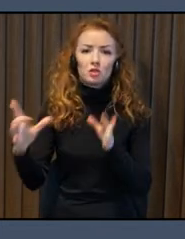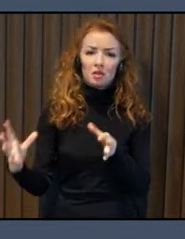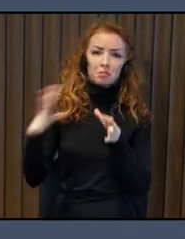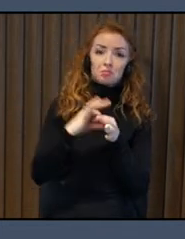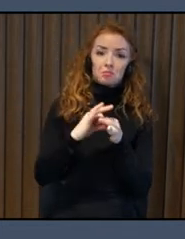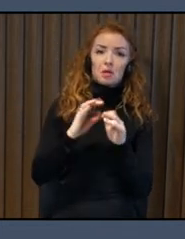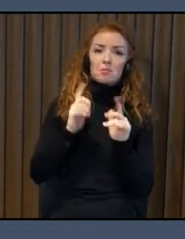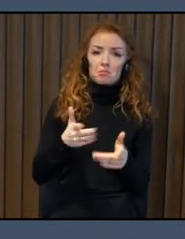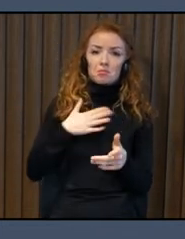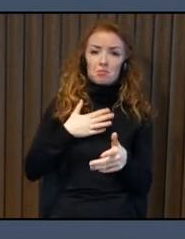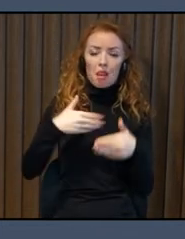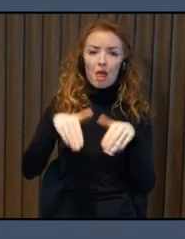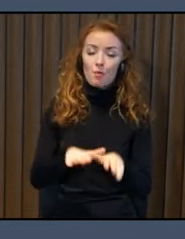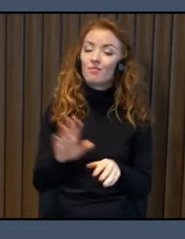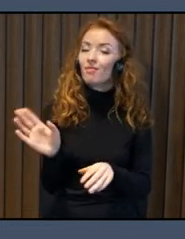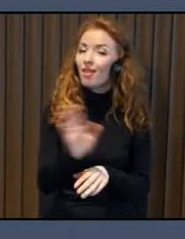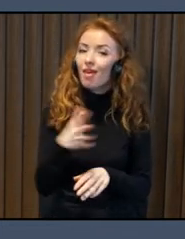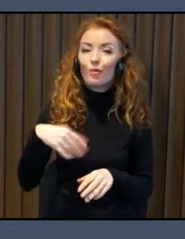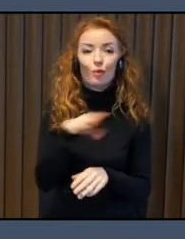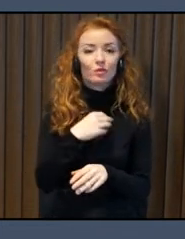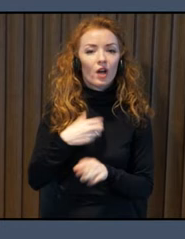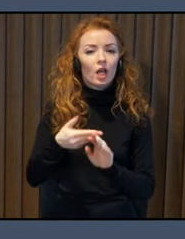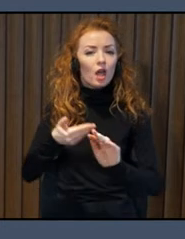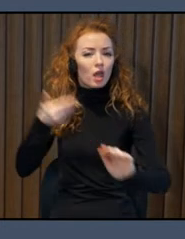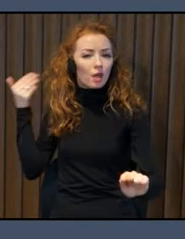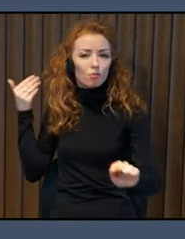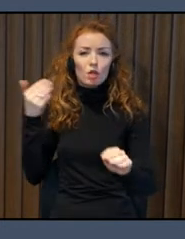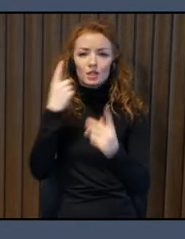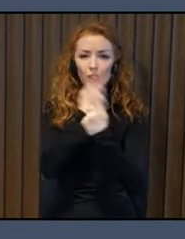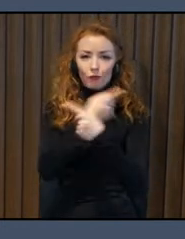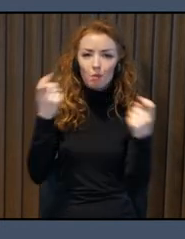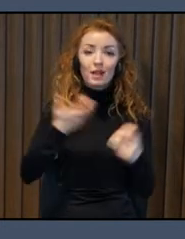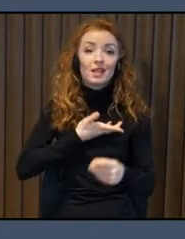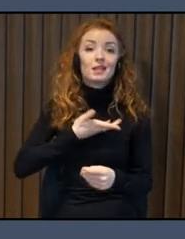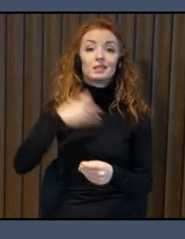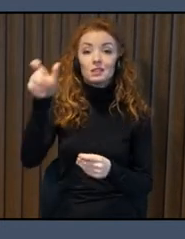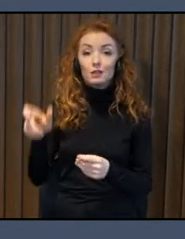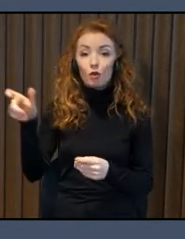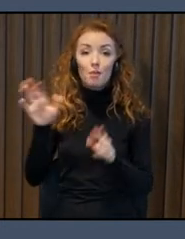the common processes in an early stage so that we can benefit from each other.